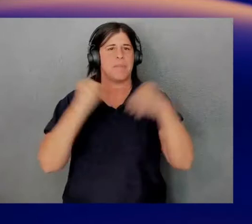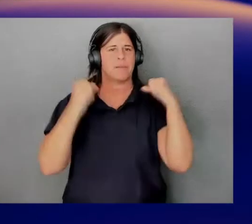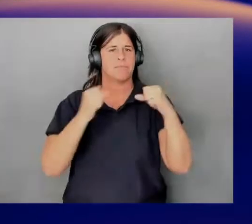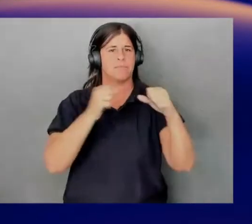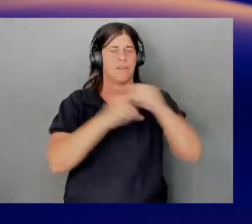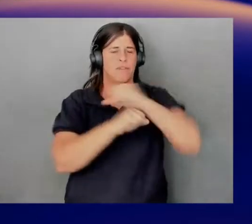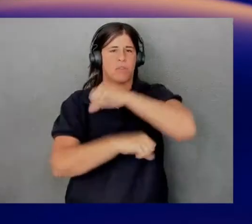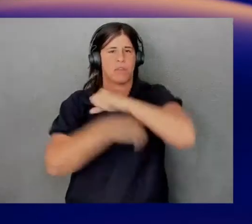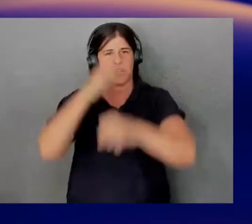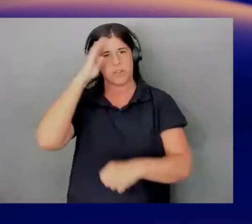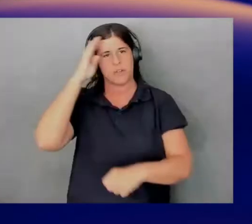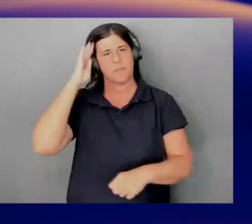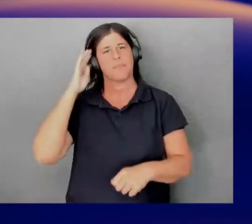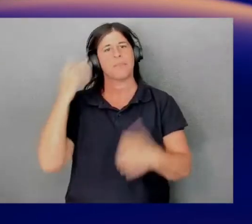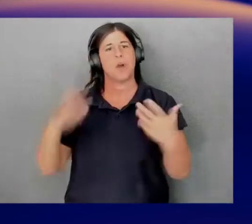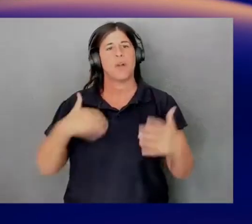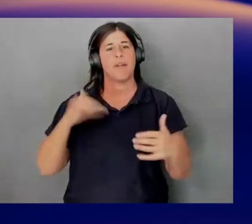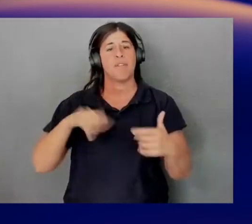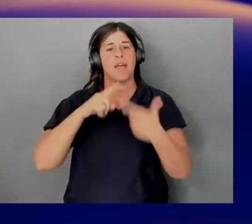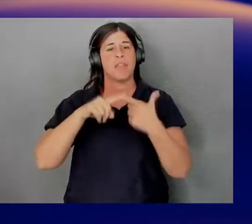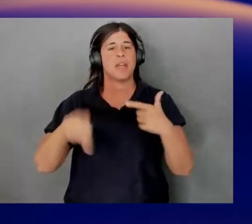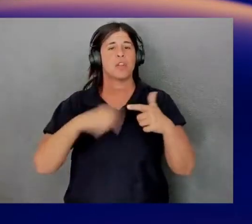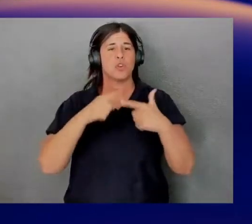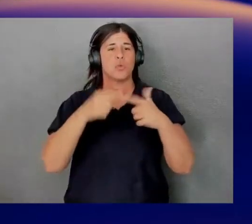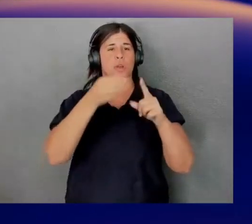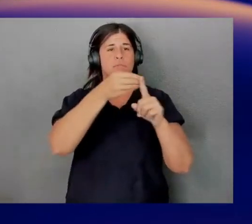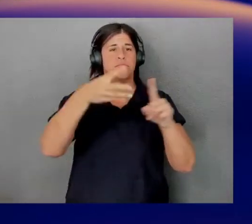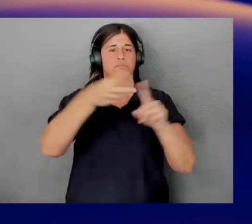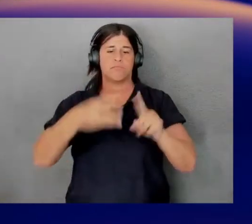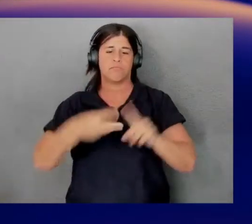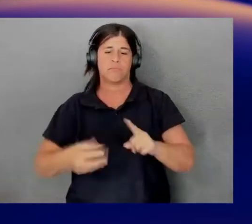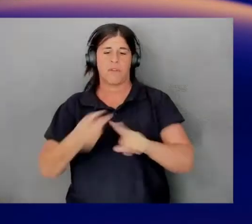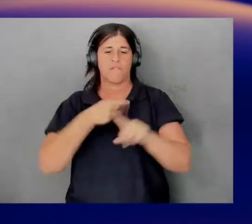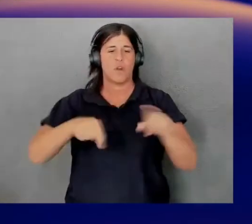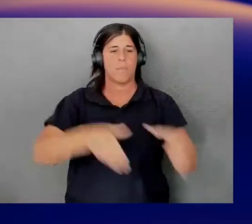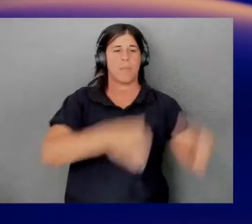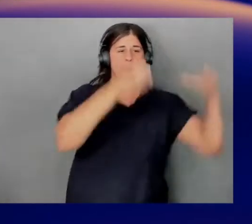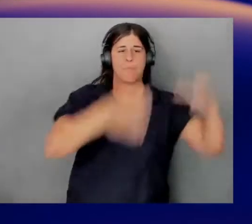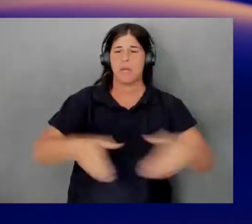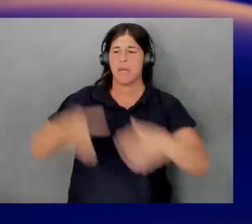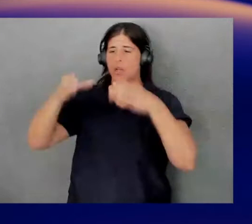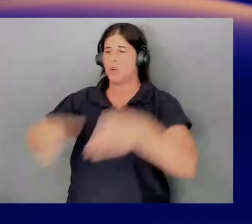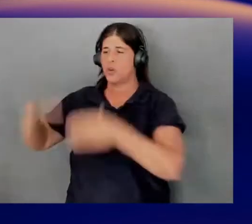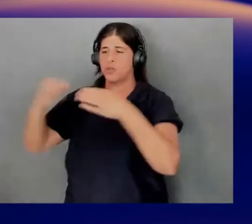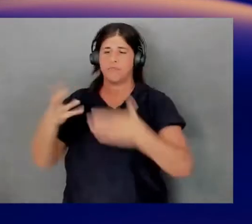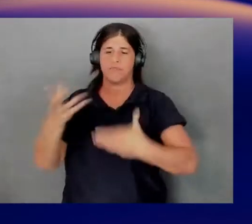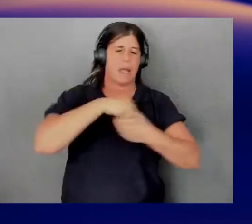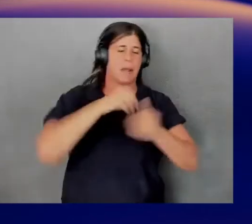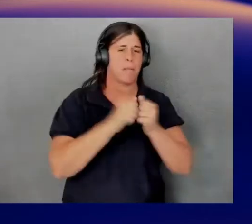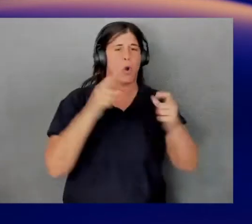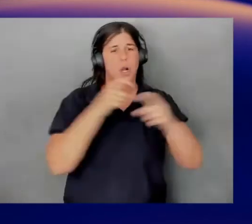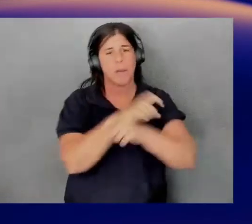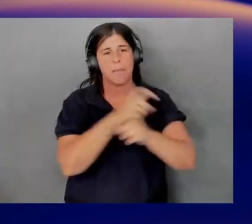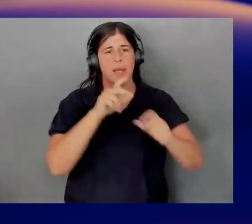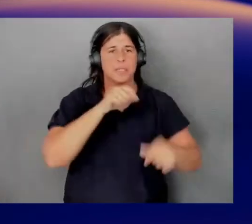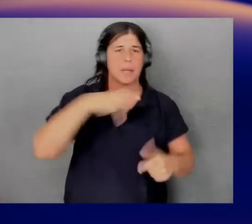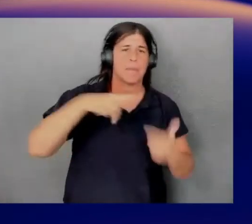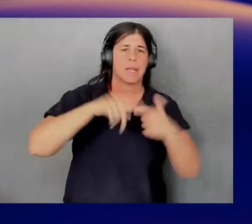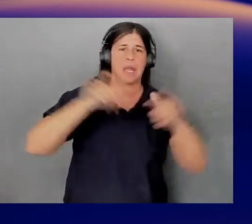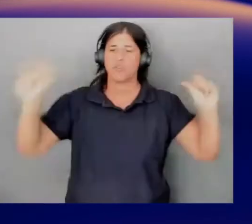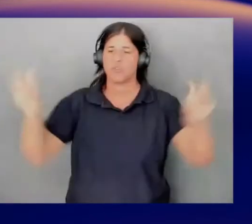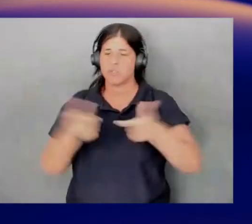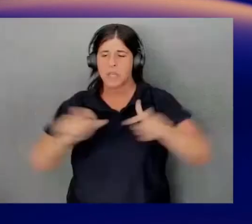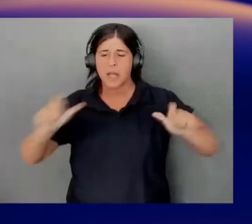have that solid foundation, then you can very easily build up from those pillars to, you know, have more complex applications, scale your application, and